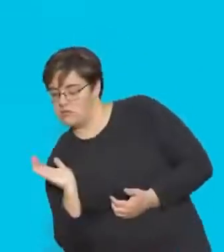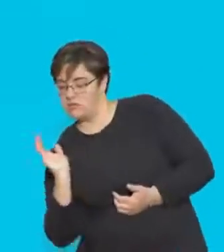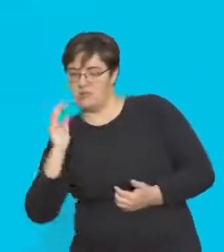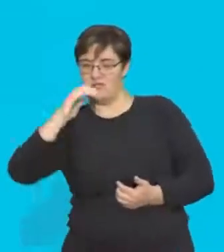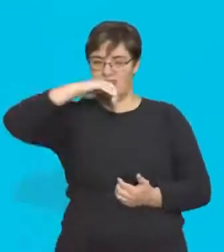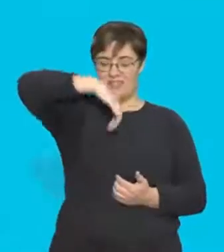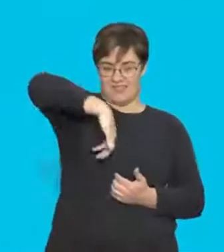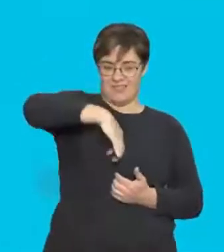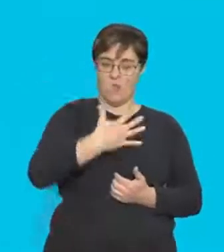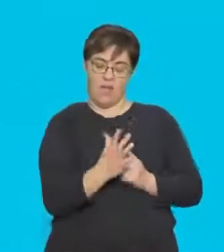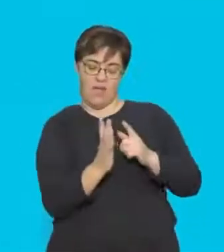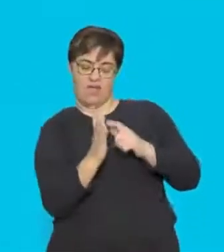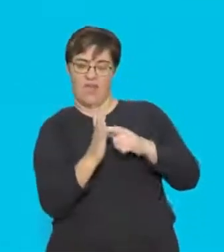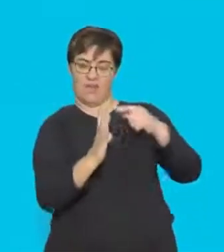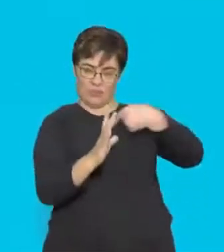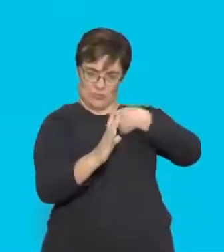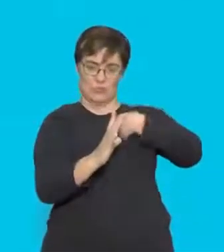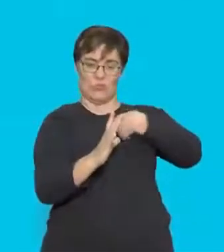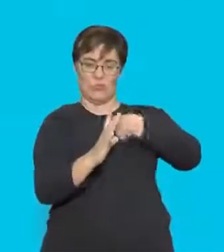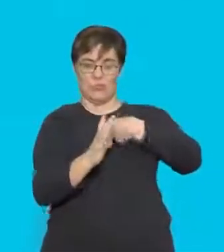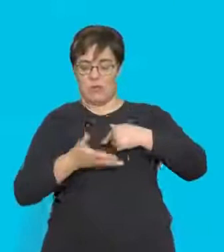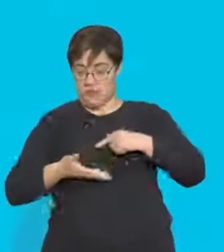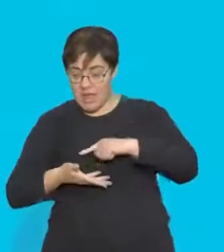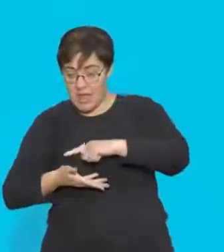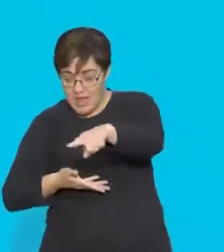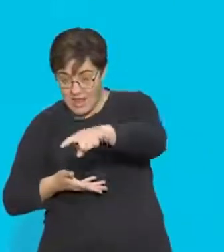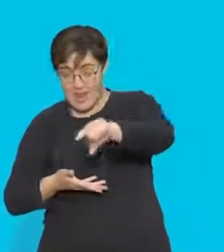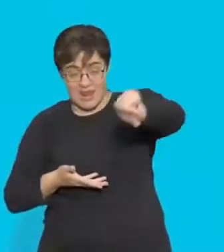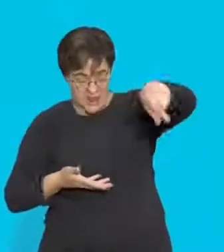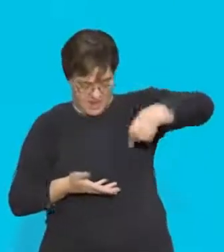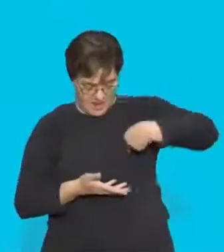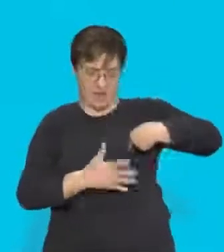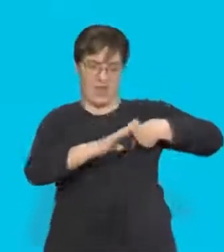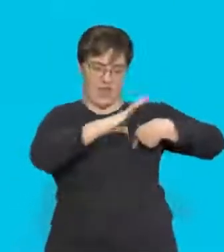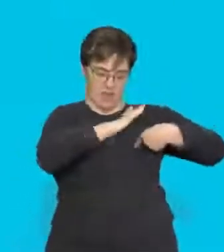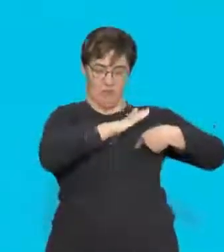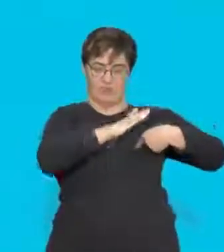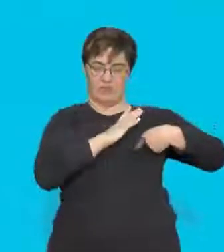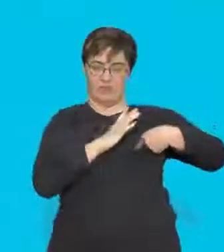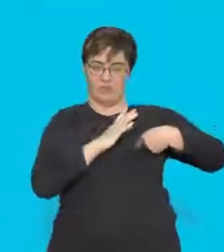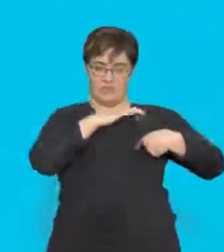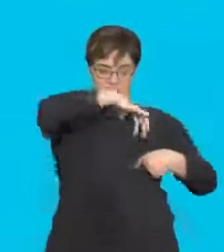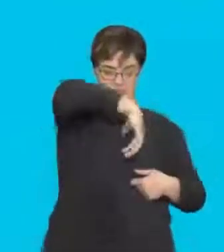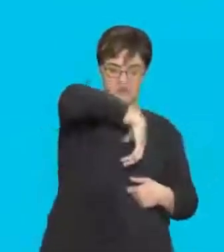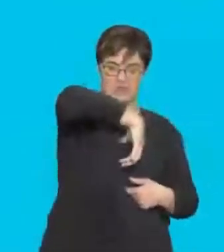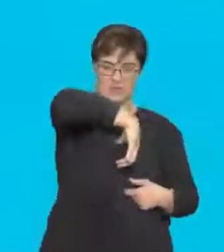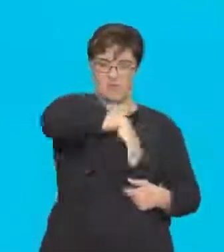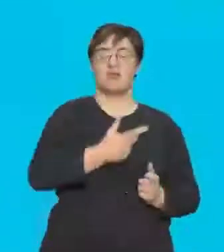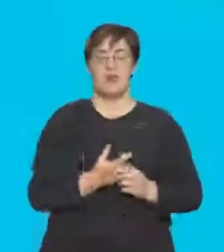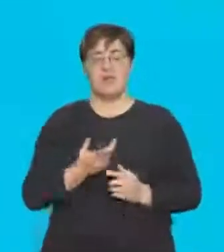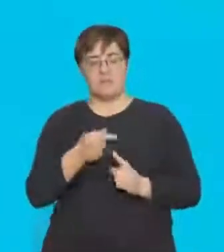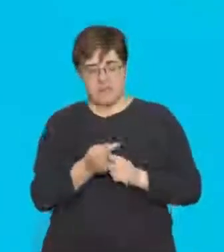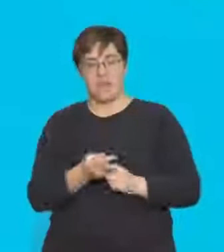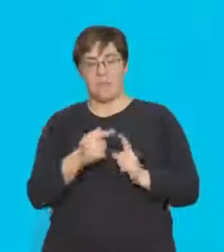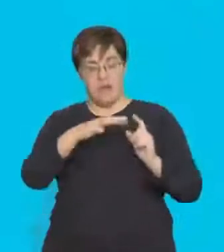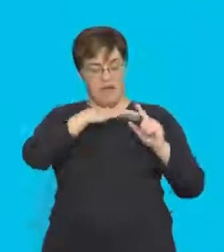coming up this way. The thumb is still coming out towards you. I hope you can see that it's going to form that circular pattern